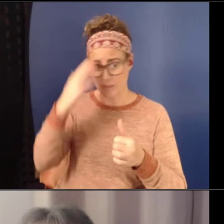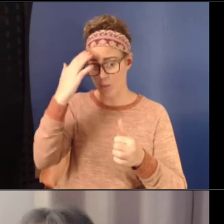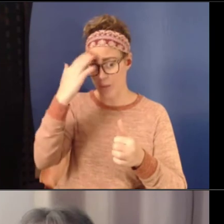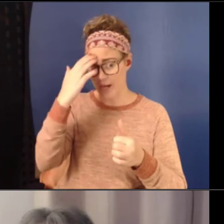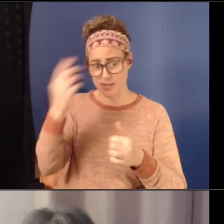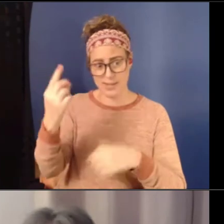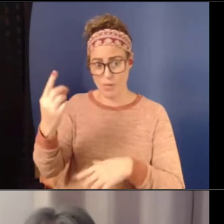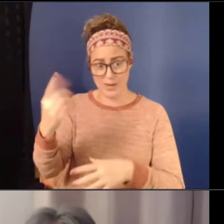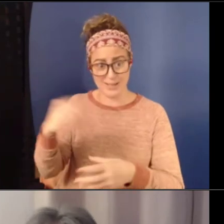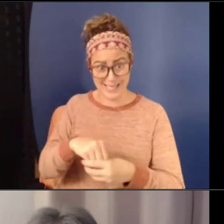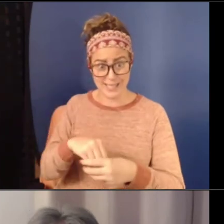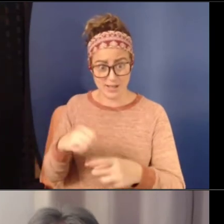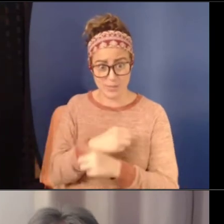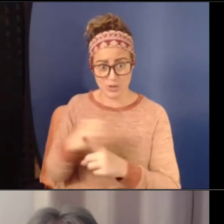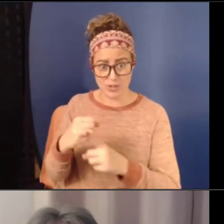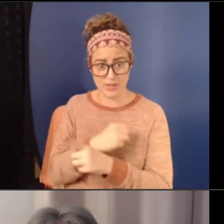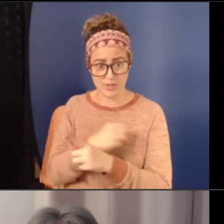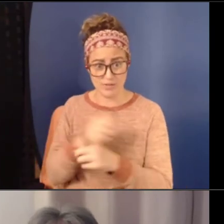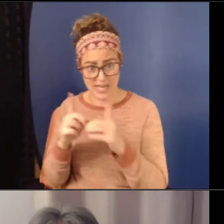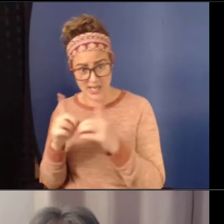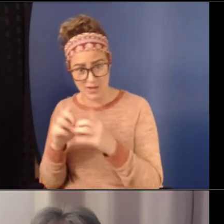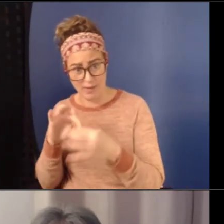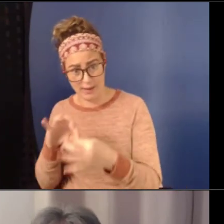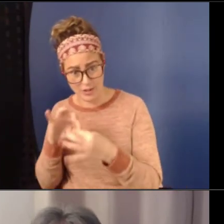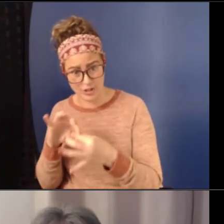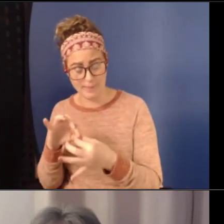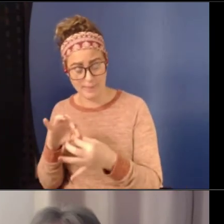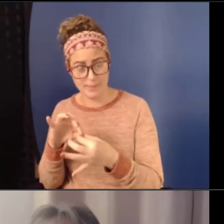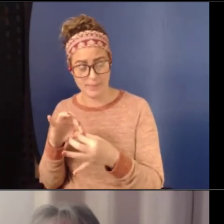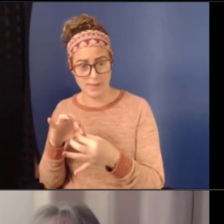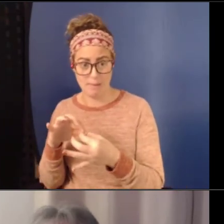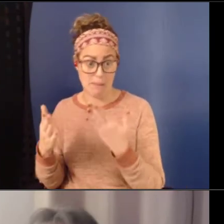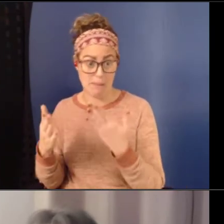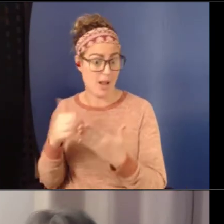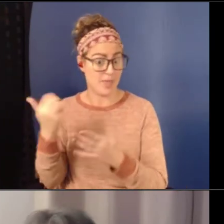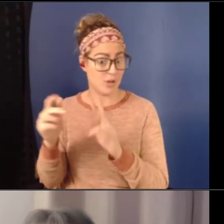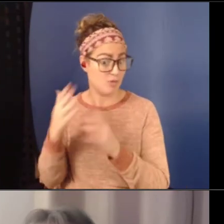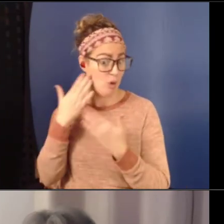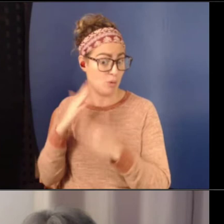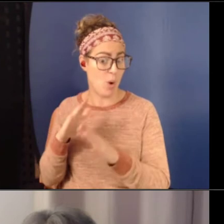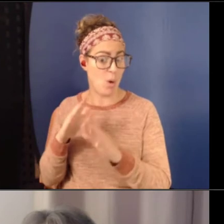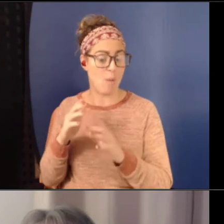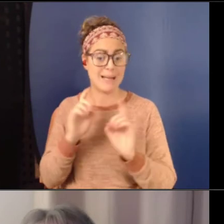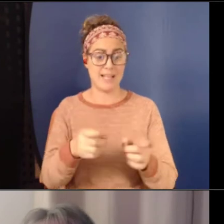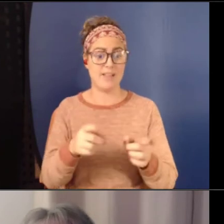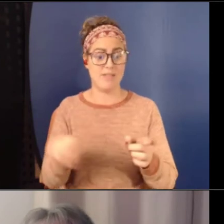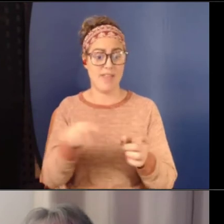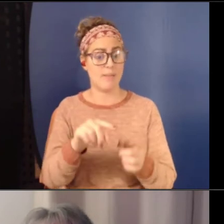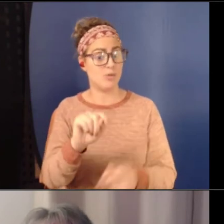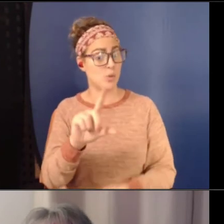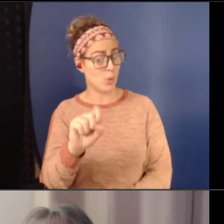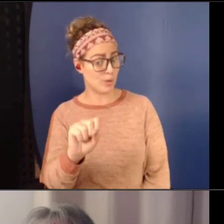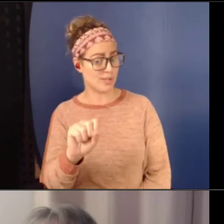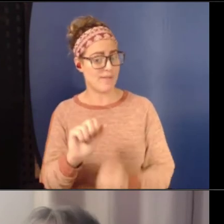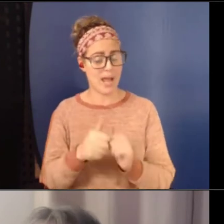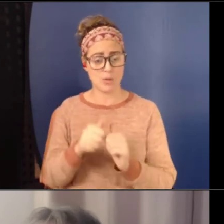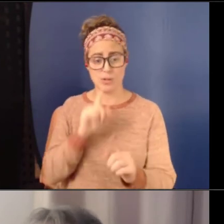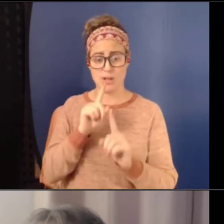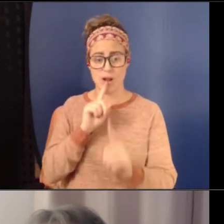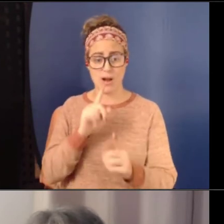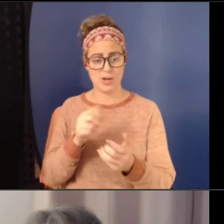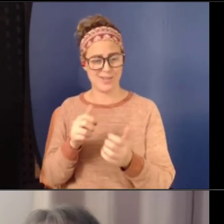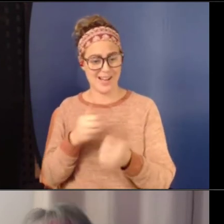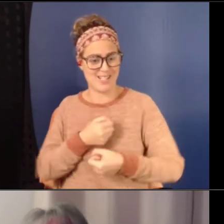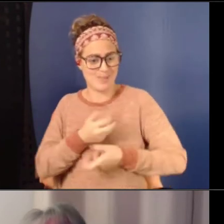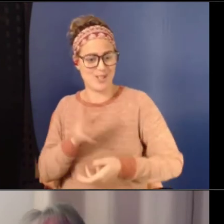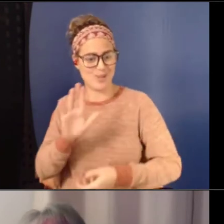you know, in an abusive relationship and, um, we need to give them some tools for, uh, expressing their